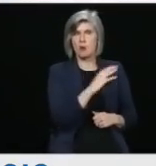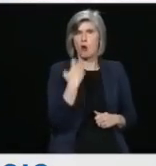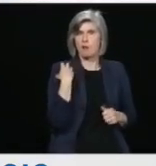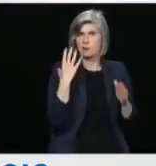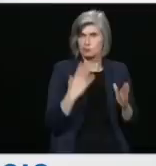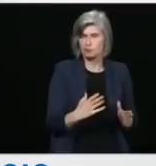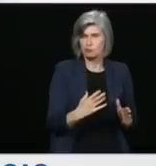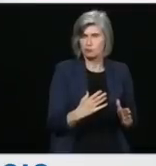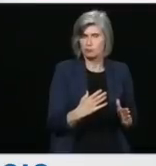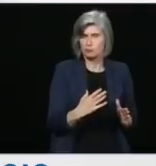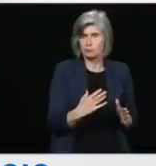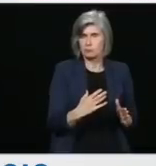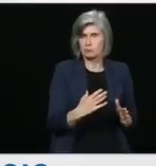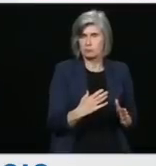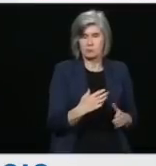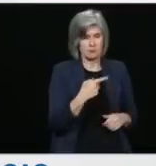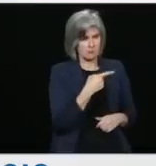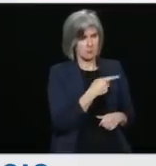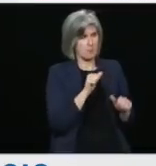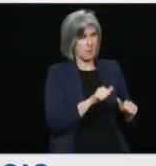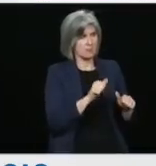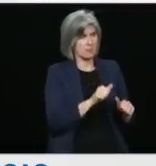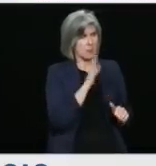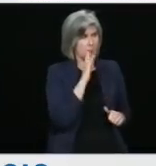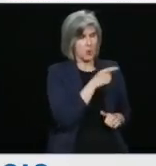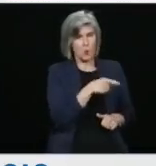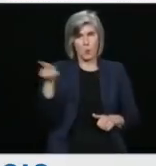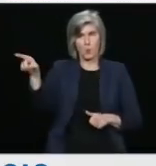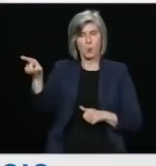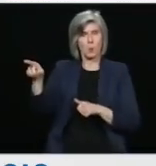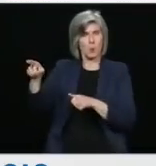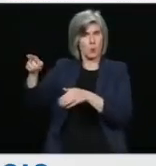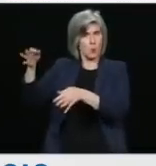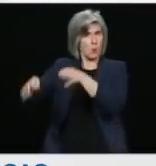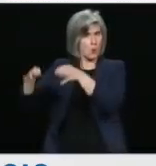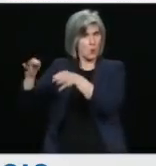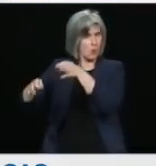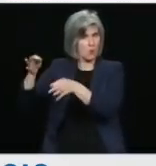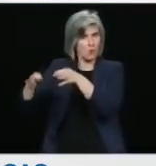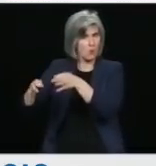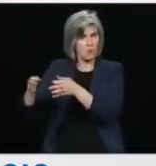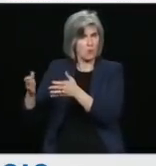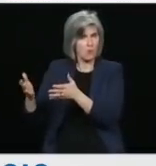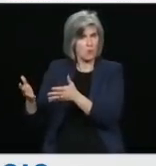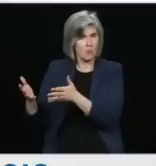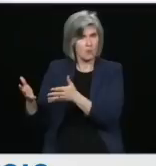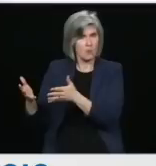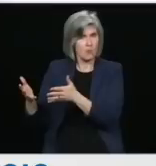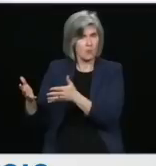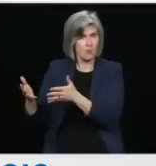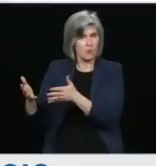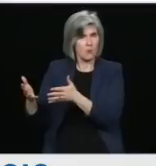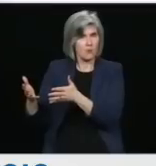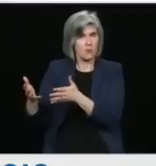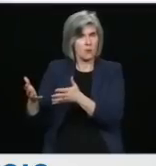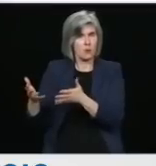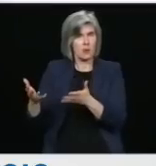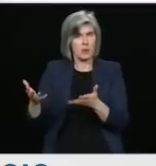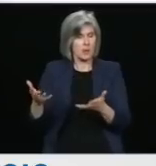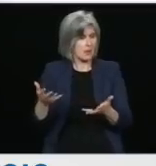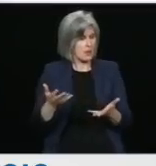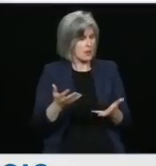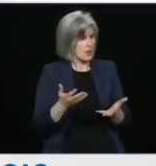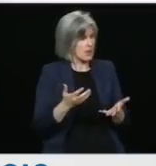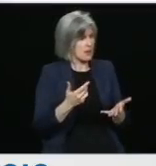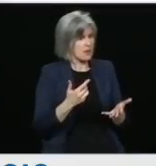law. And that's why Parliament passed this law. So, given that, I'm wondering how you can—we can all say that clarity came only in January 2019,